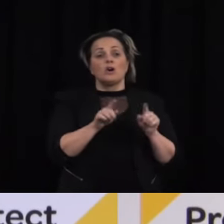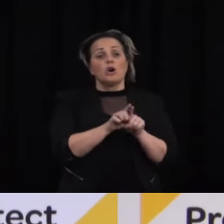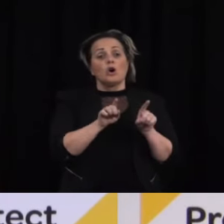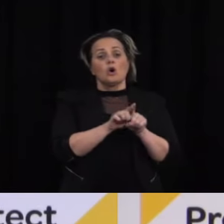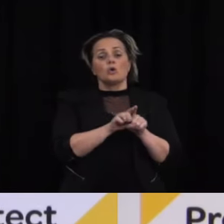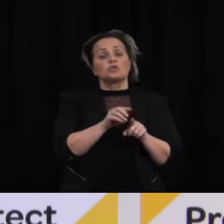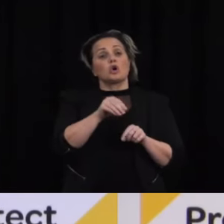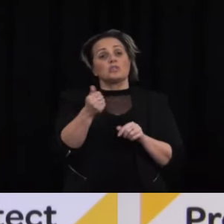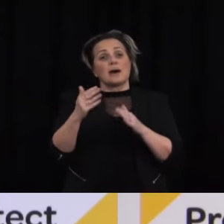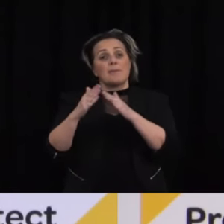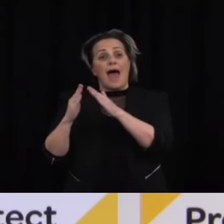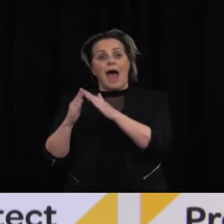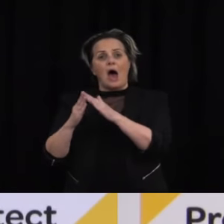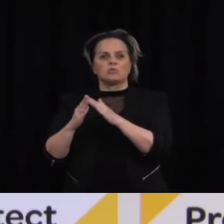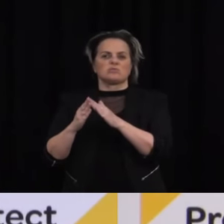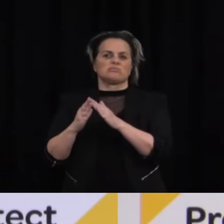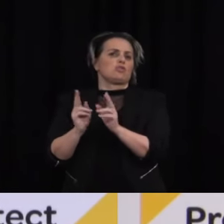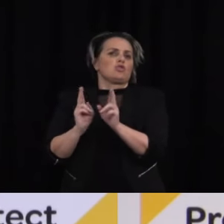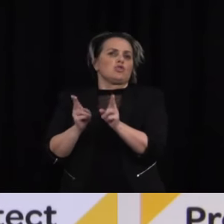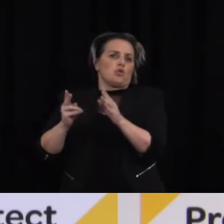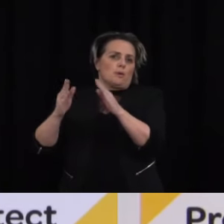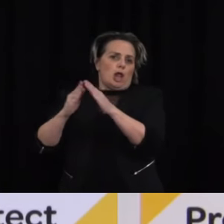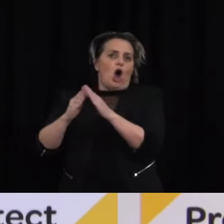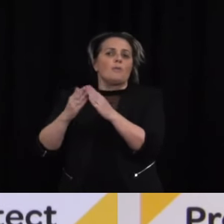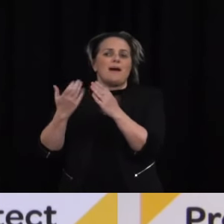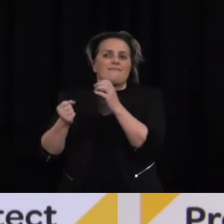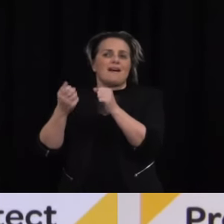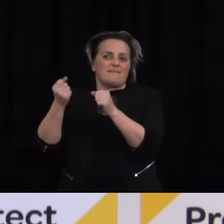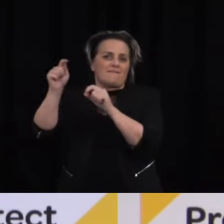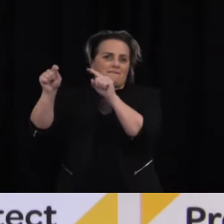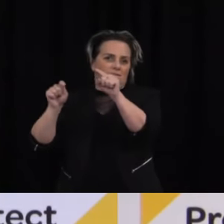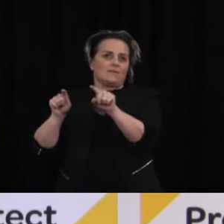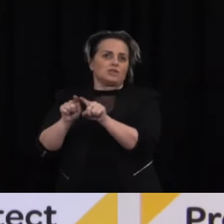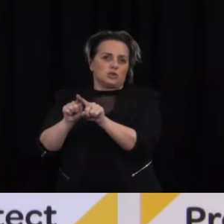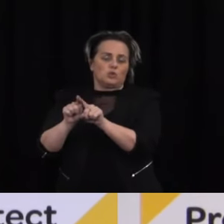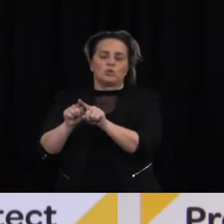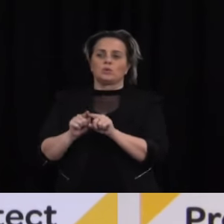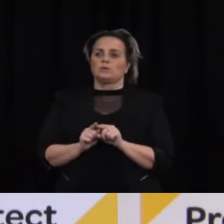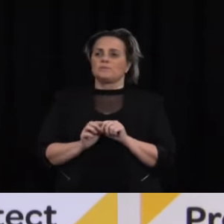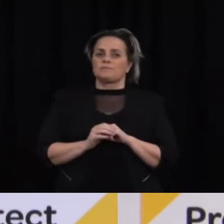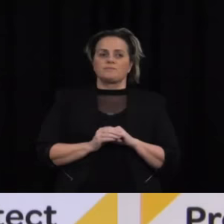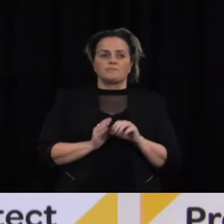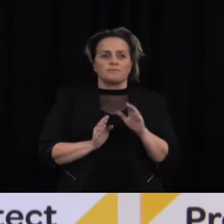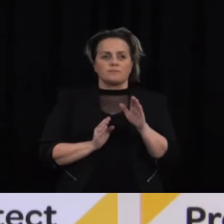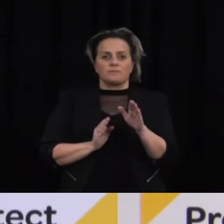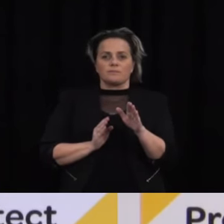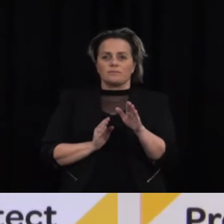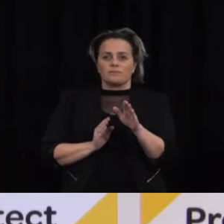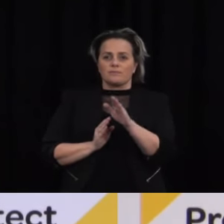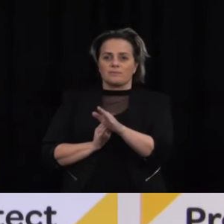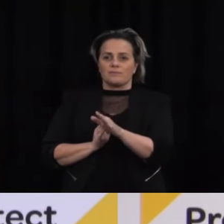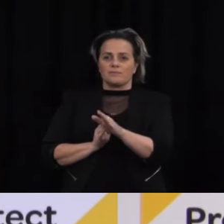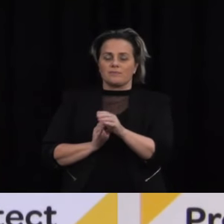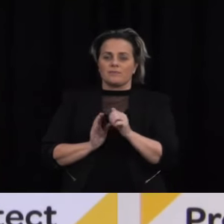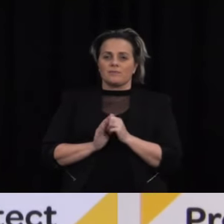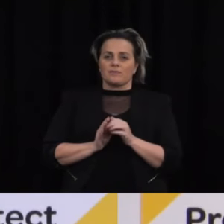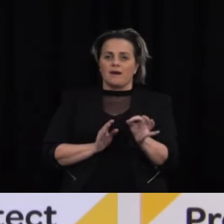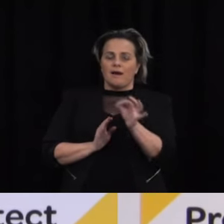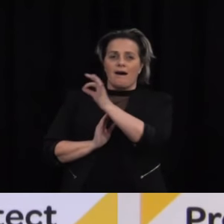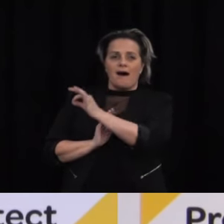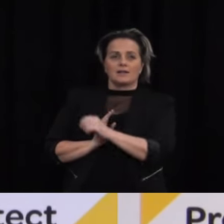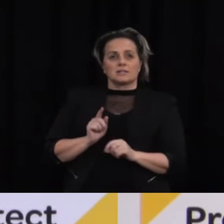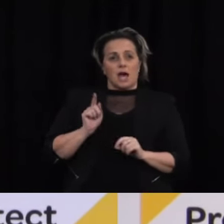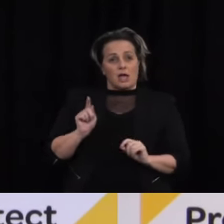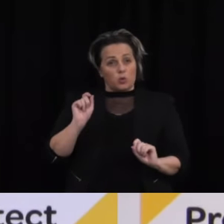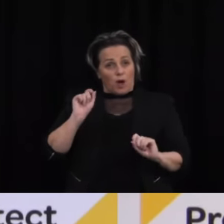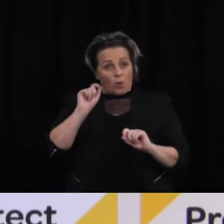are not transitional accommodation places Are you aware and